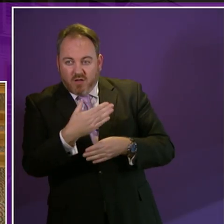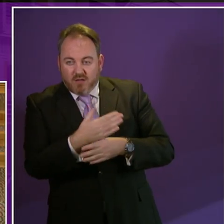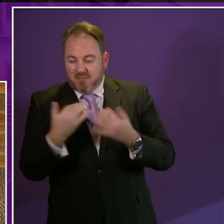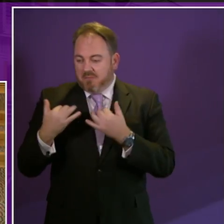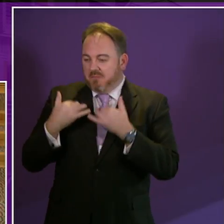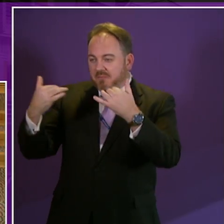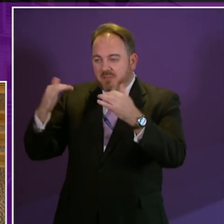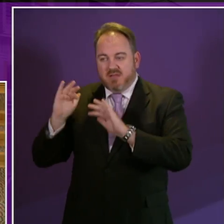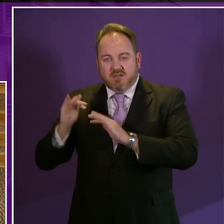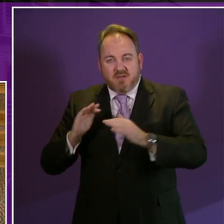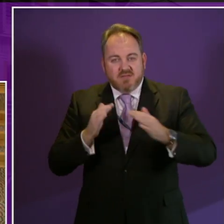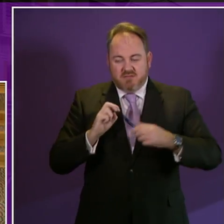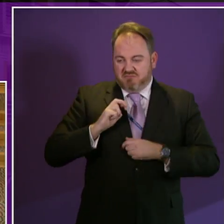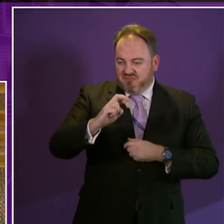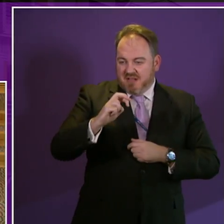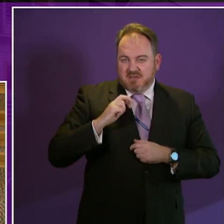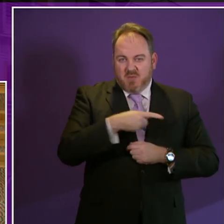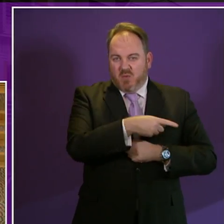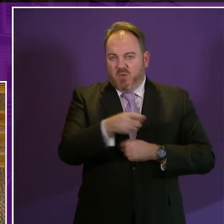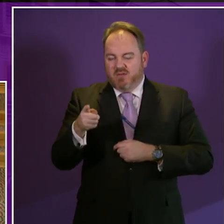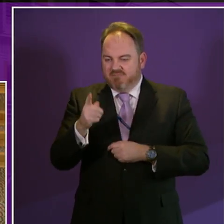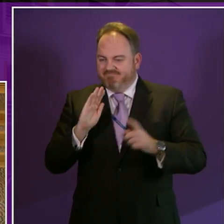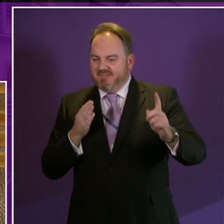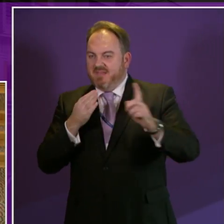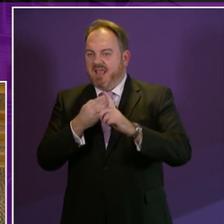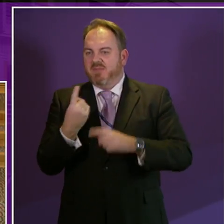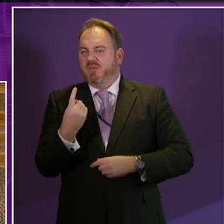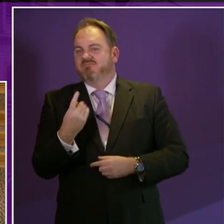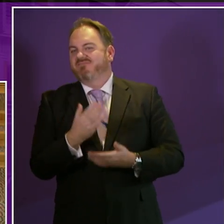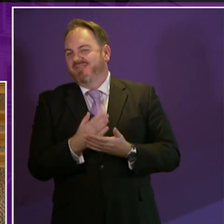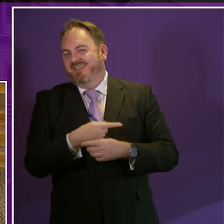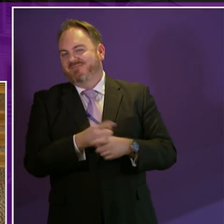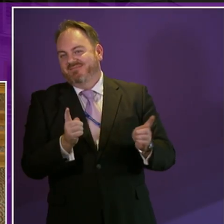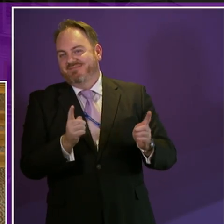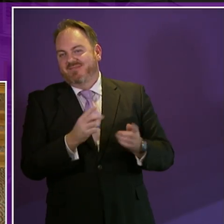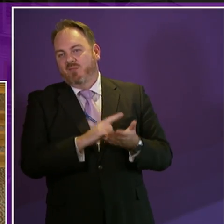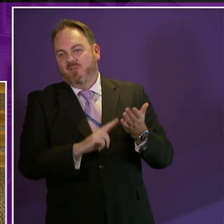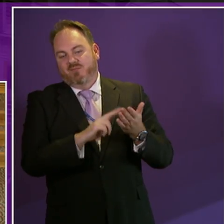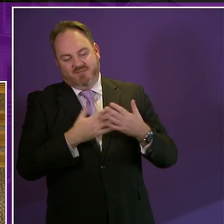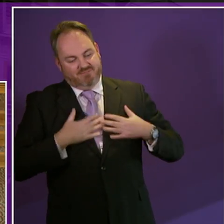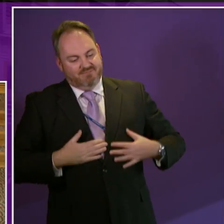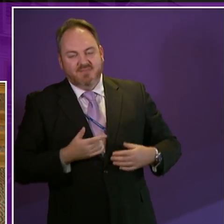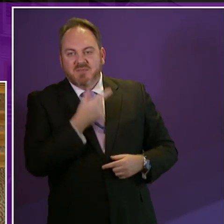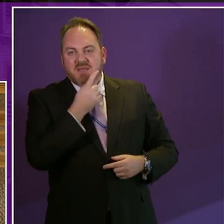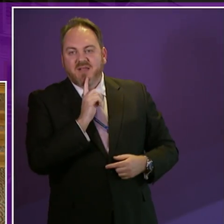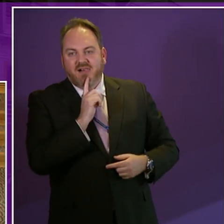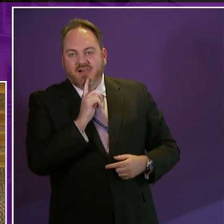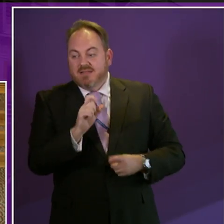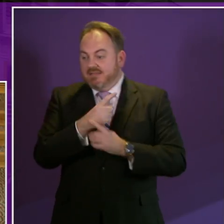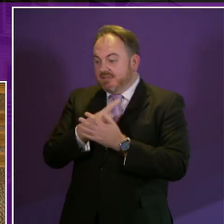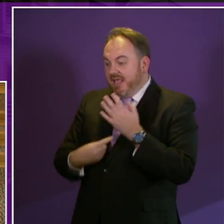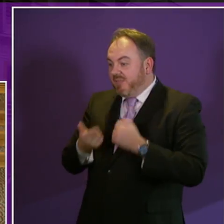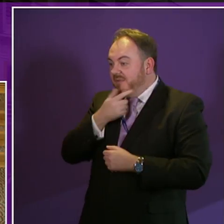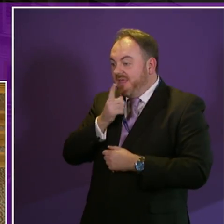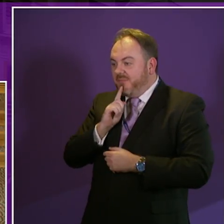our local environments are all too often designed or operate in ways that exclude disabled people. We have to change